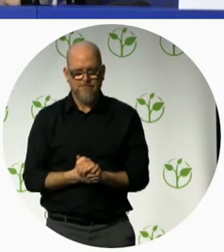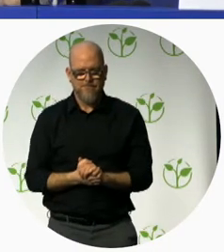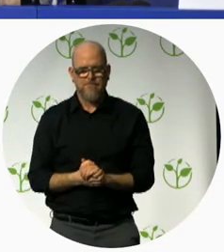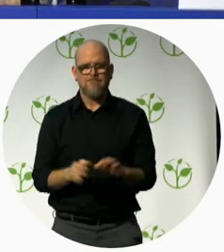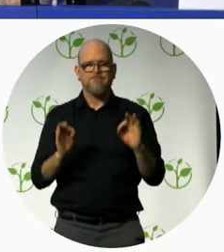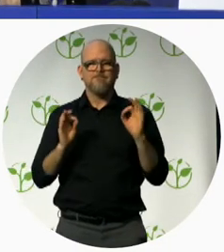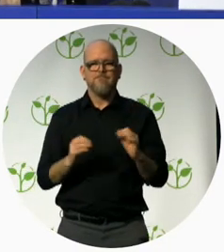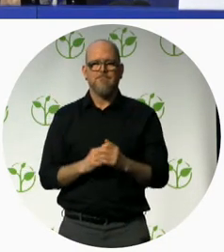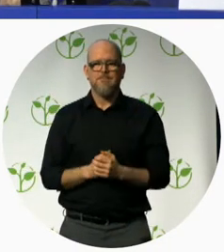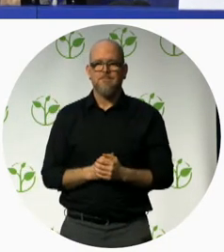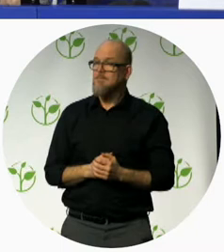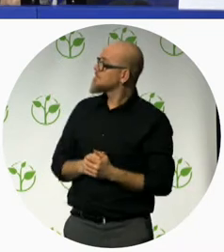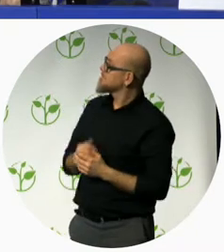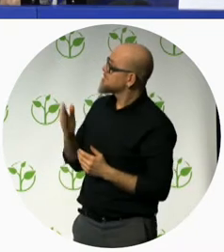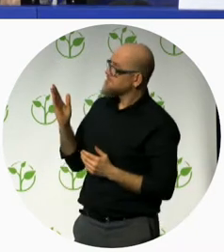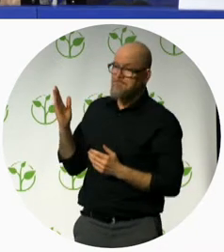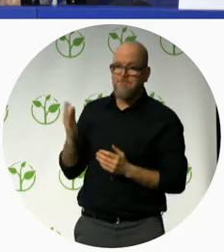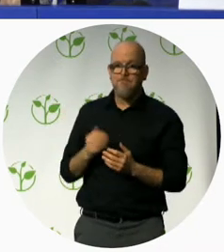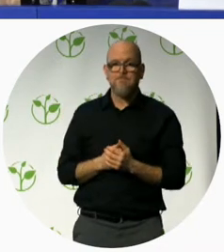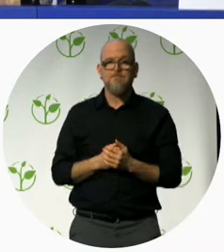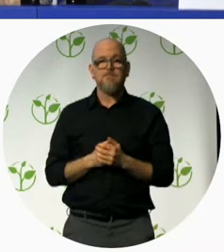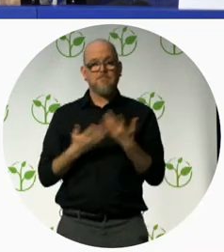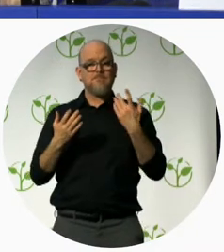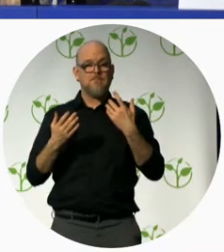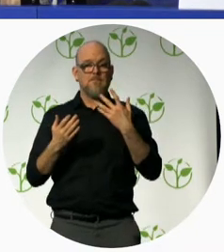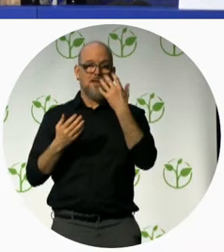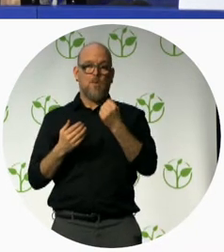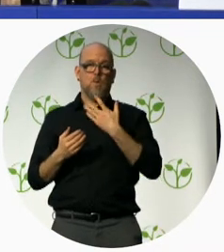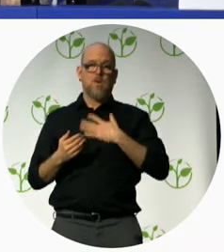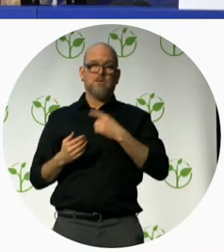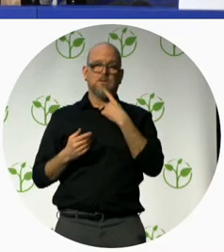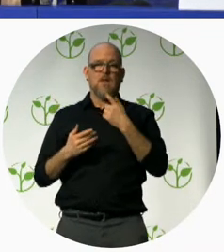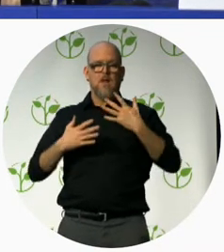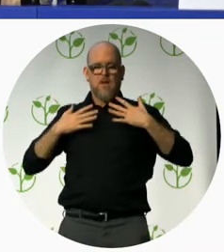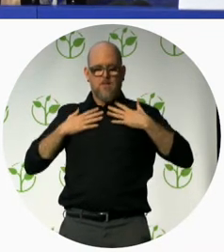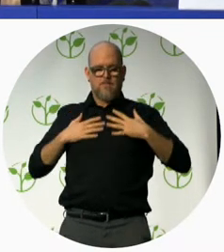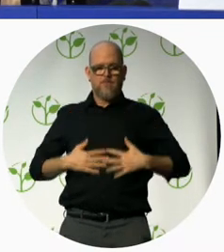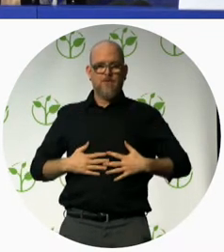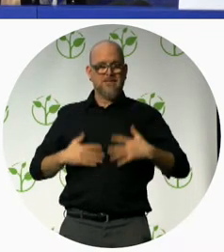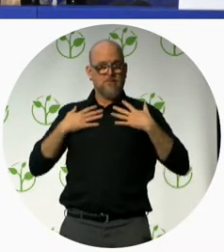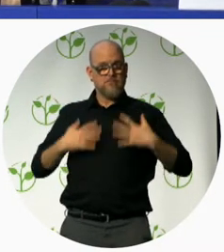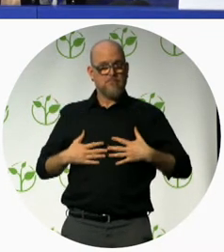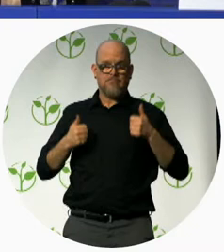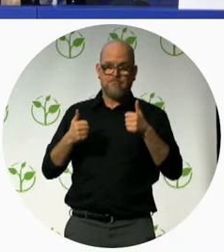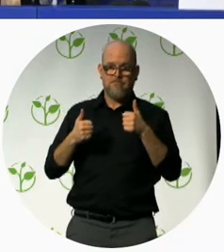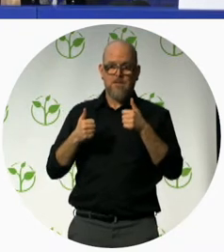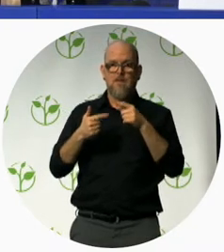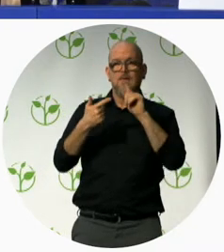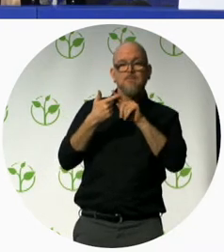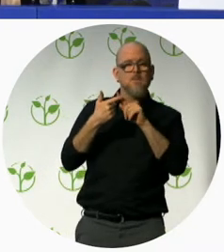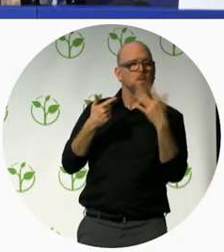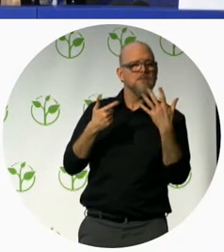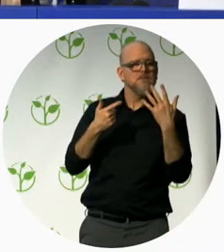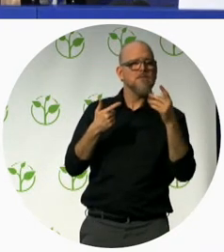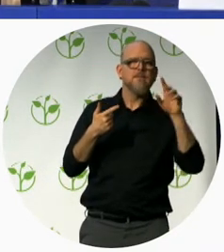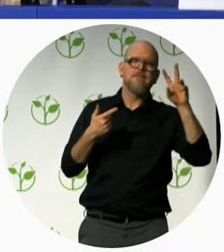in parallel to physical aspects of accessibility and accessibility in service ASUTA has been addressing the